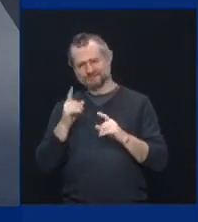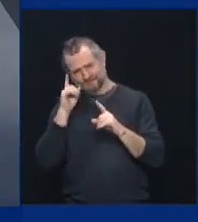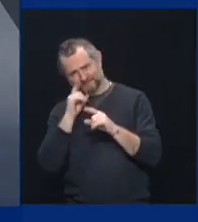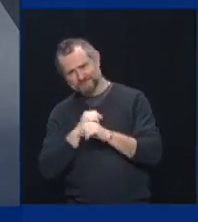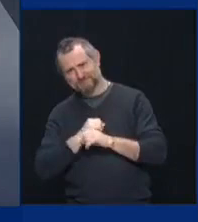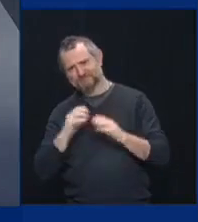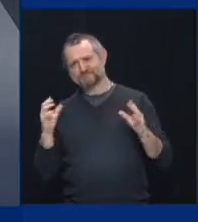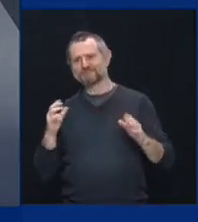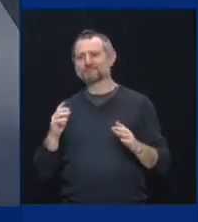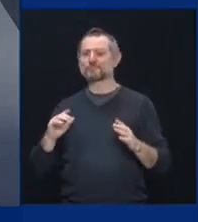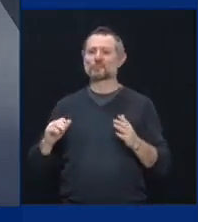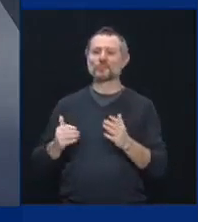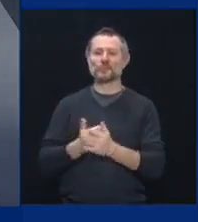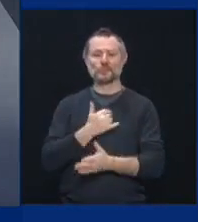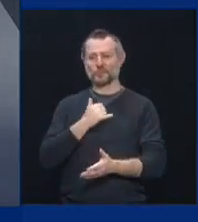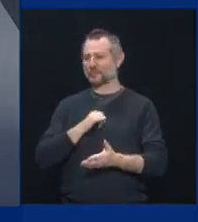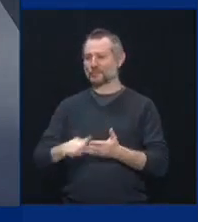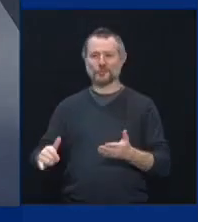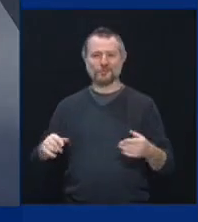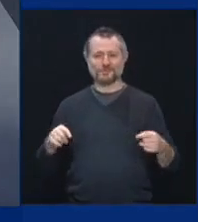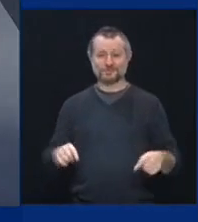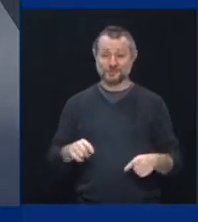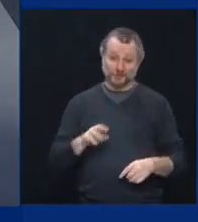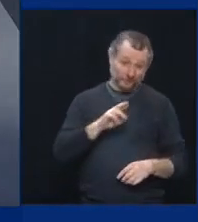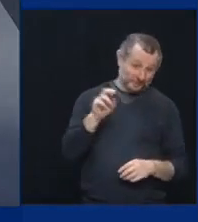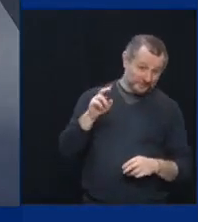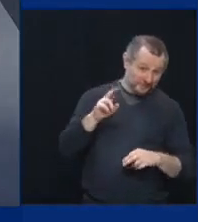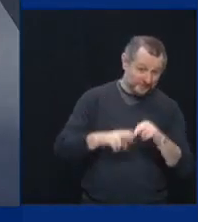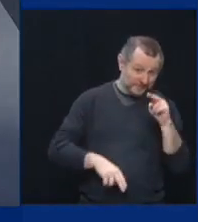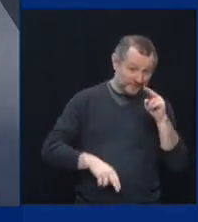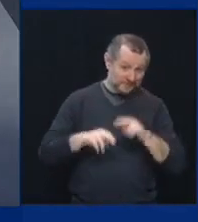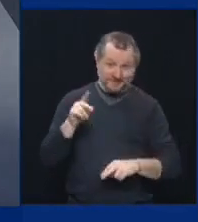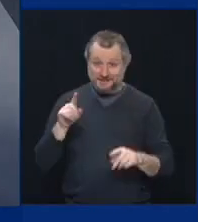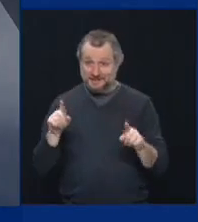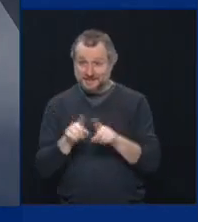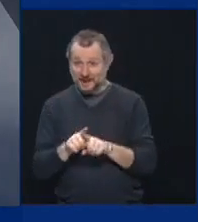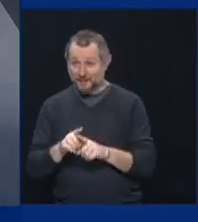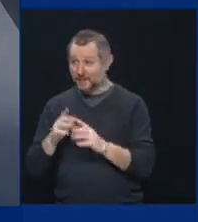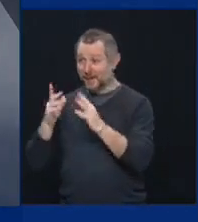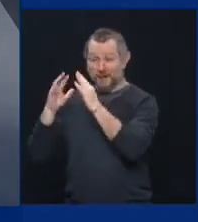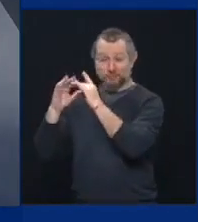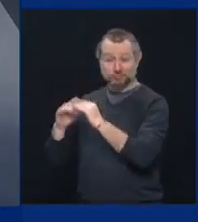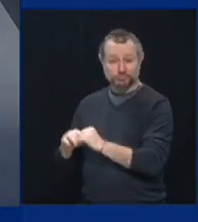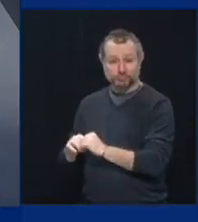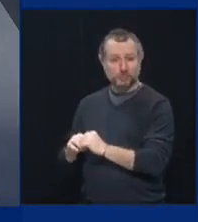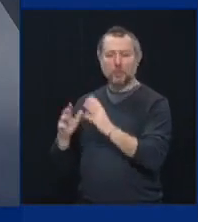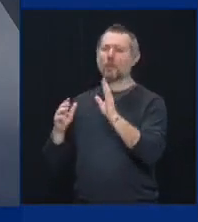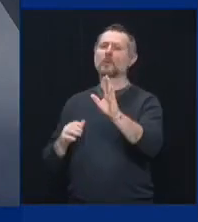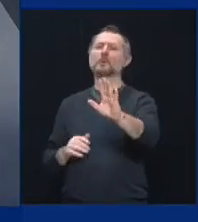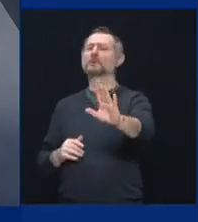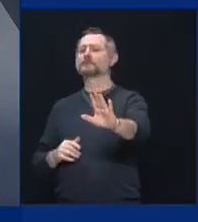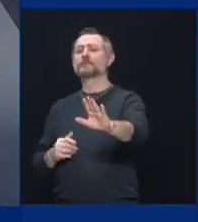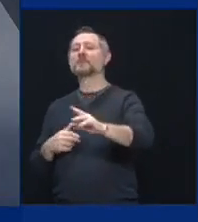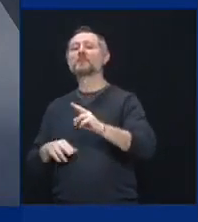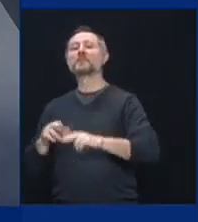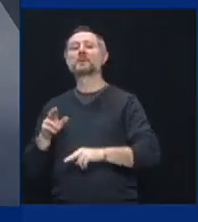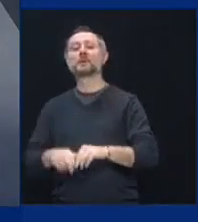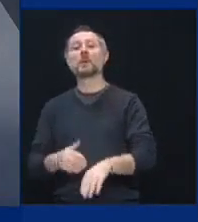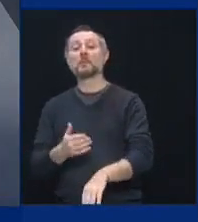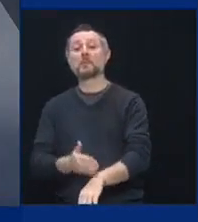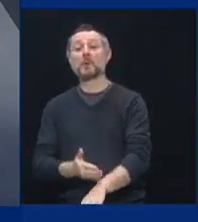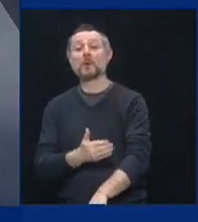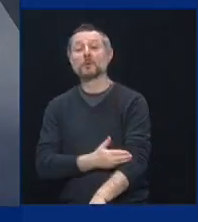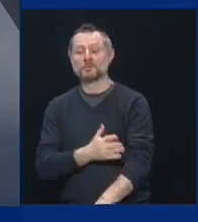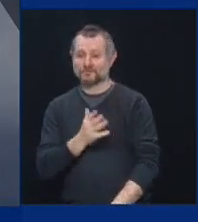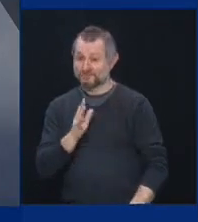rebuild what was there before. Now is an opportunity to build back better, right? When you go through a tough situation in